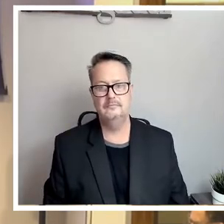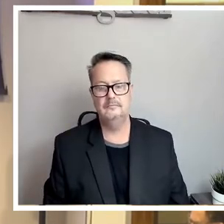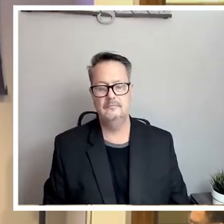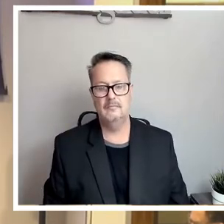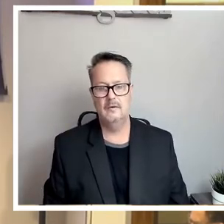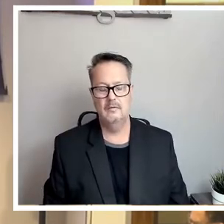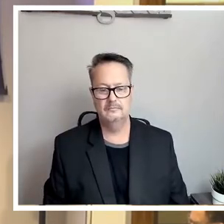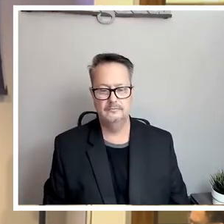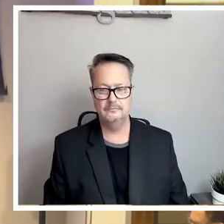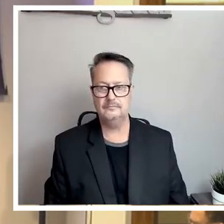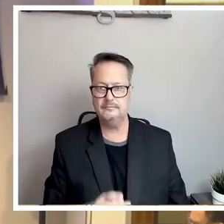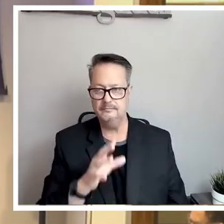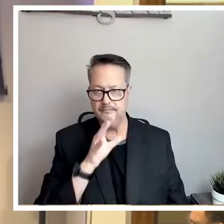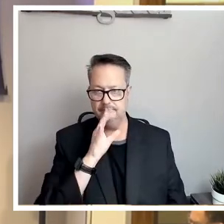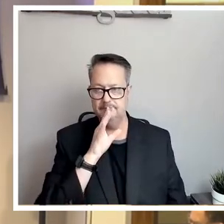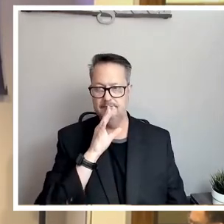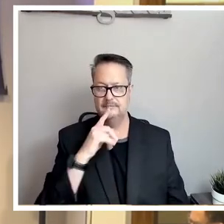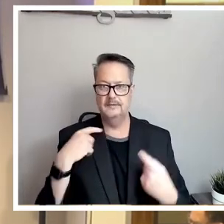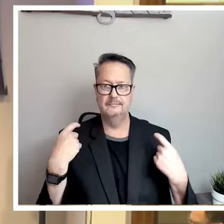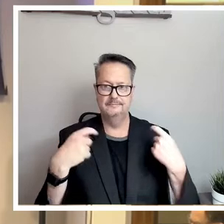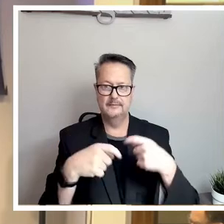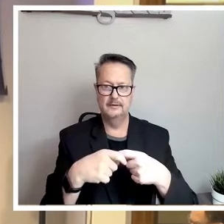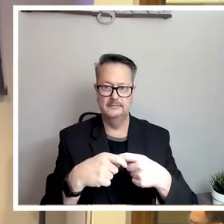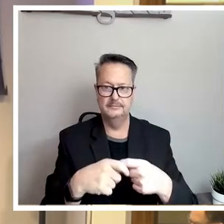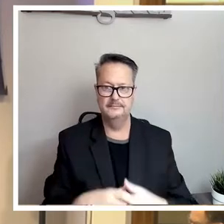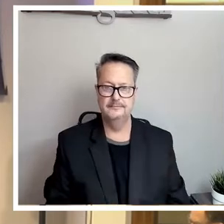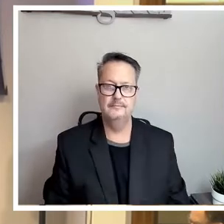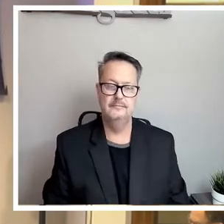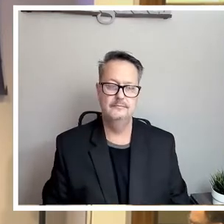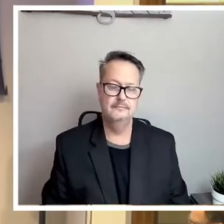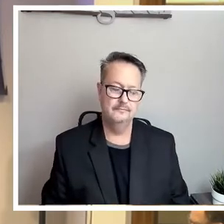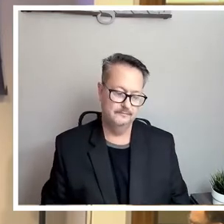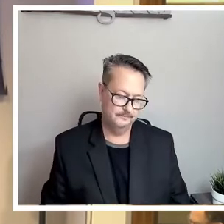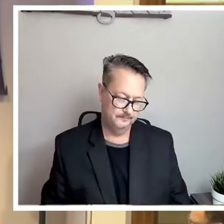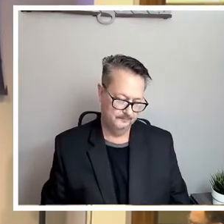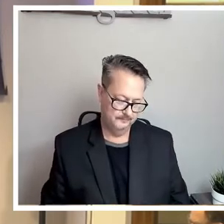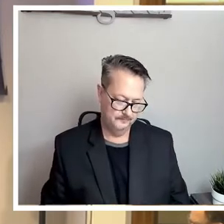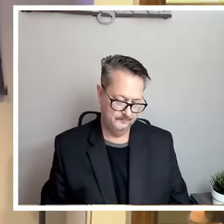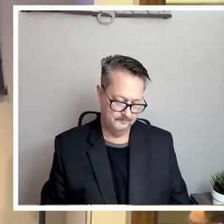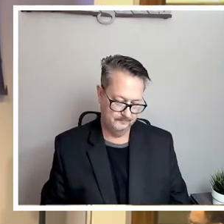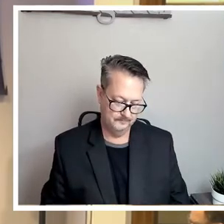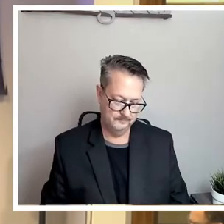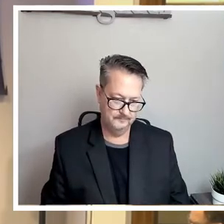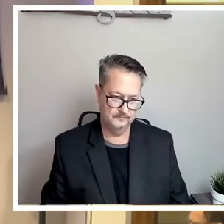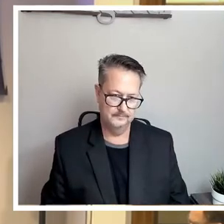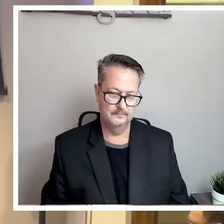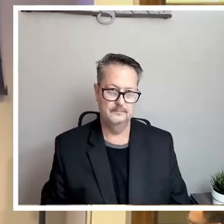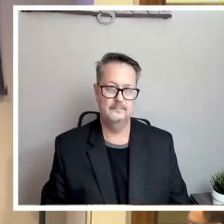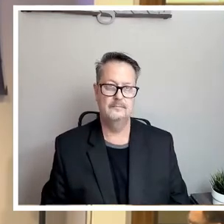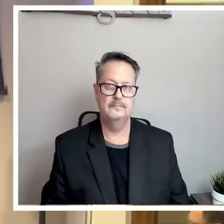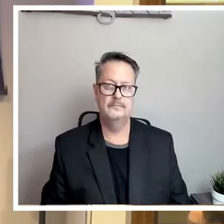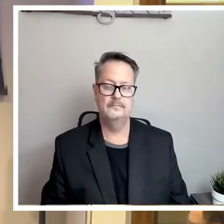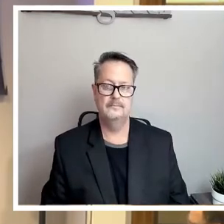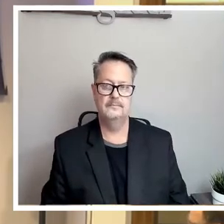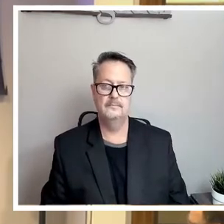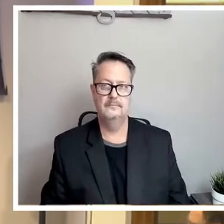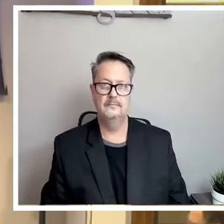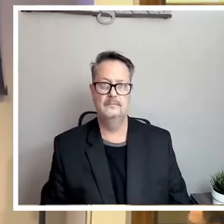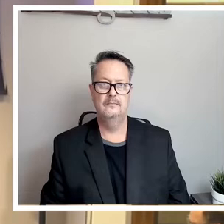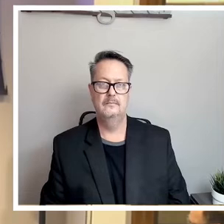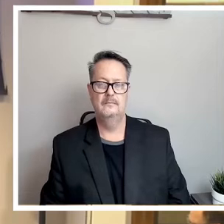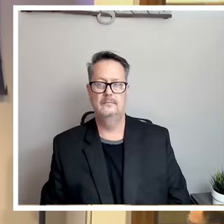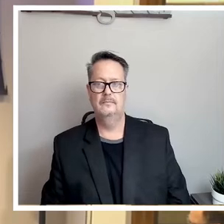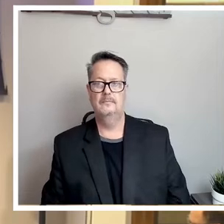diciembre. Si prefiere escuchar esta reunión en español, llame al 855-962